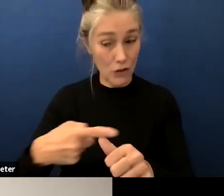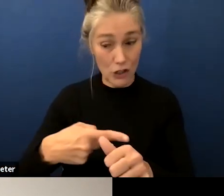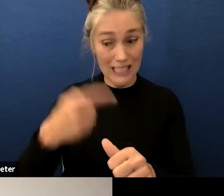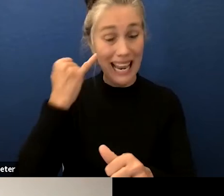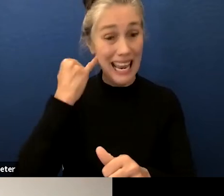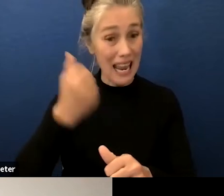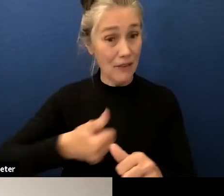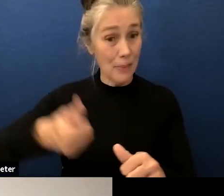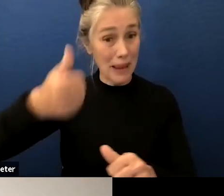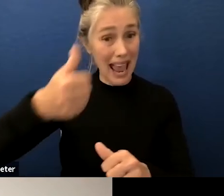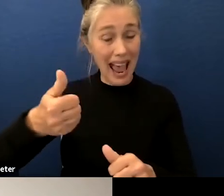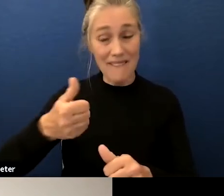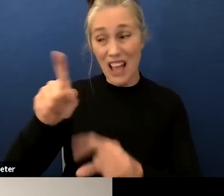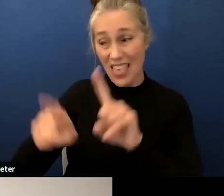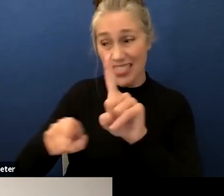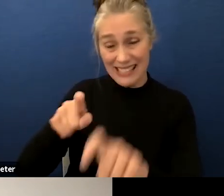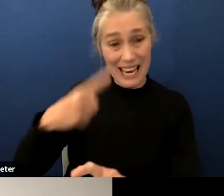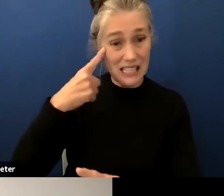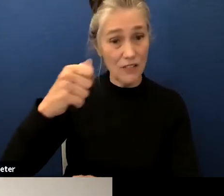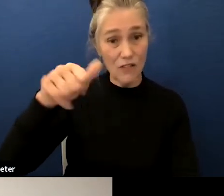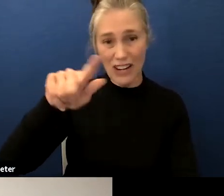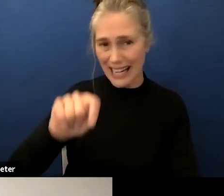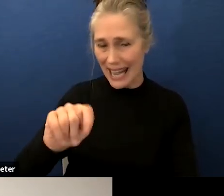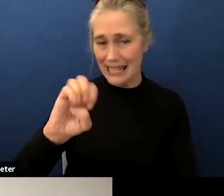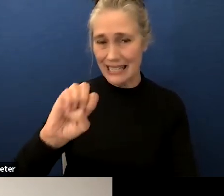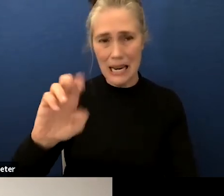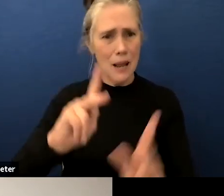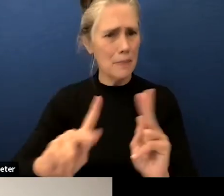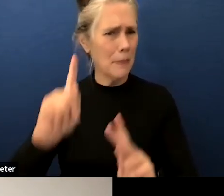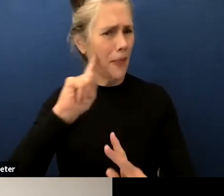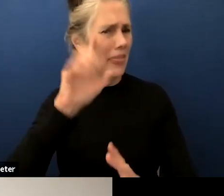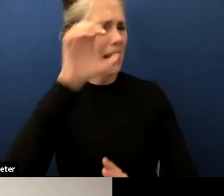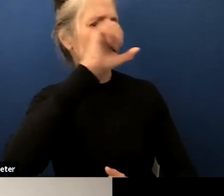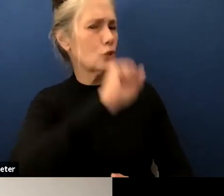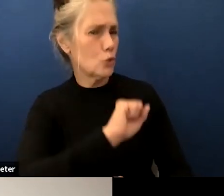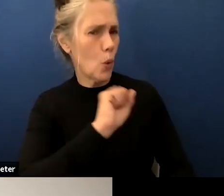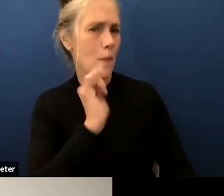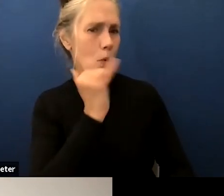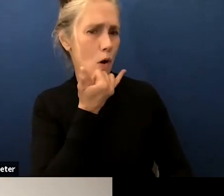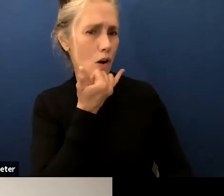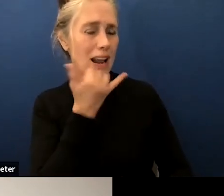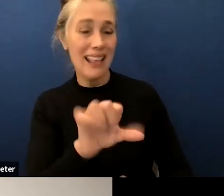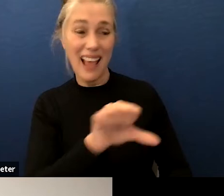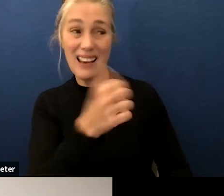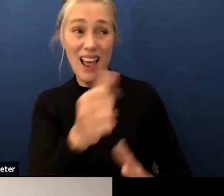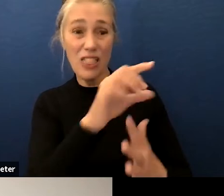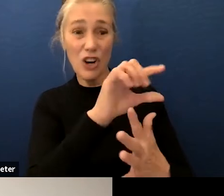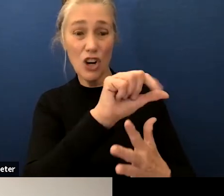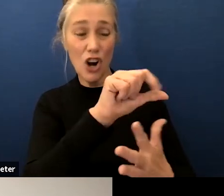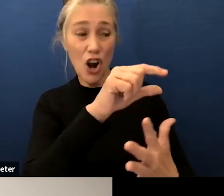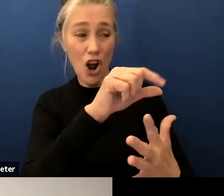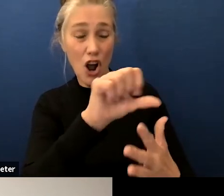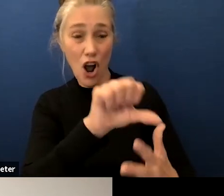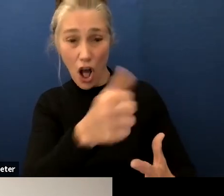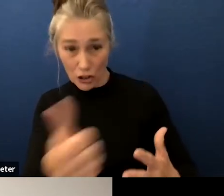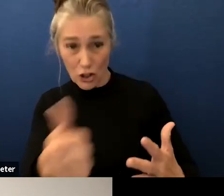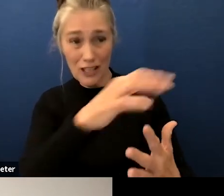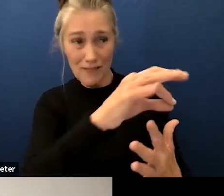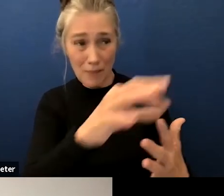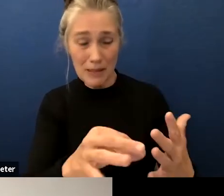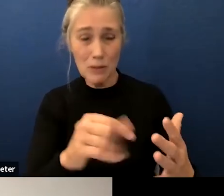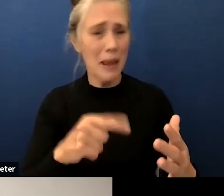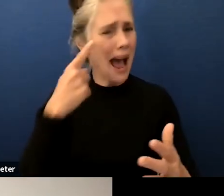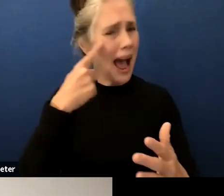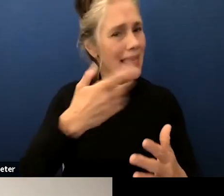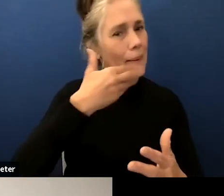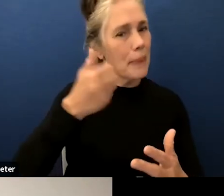test there's the inherent assumption that the gate magnet program or other equal alternative will be available i think this resolution would be better served if